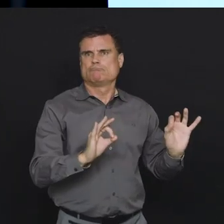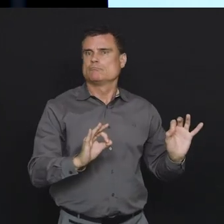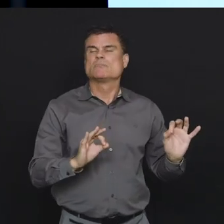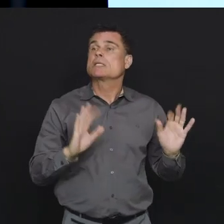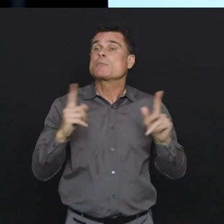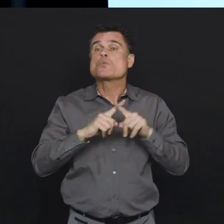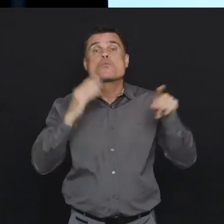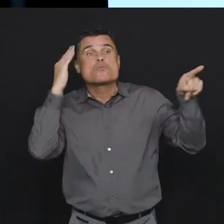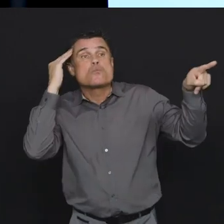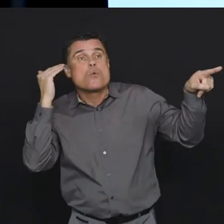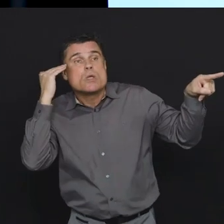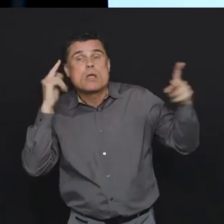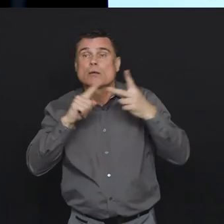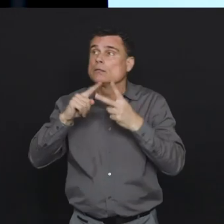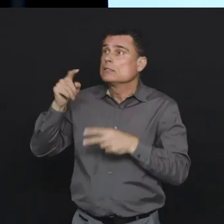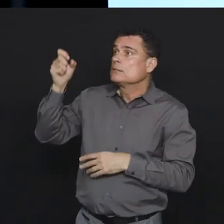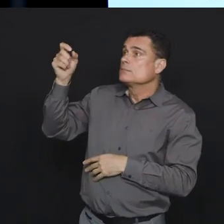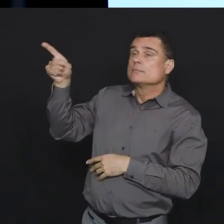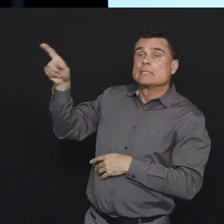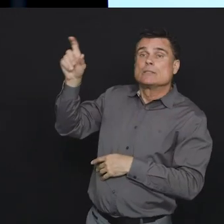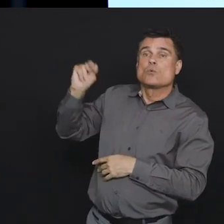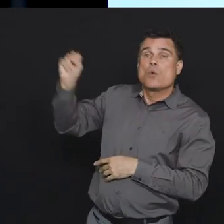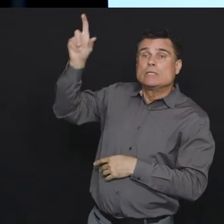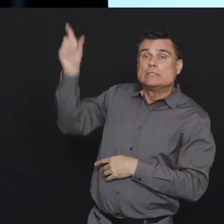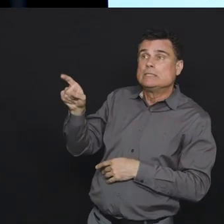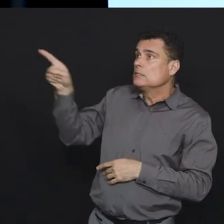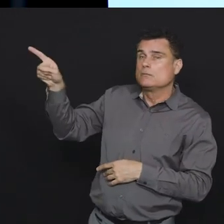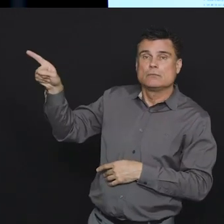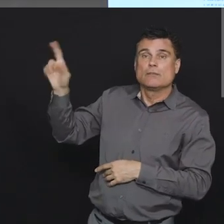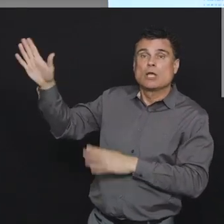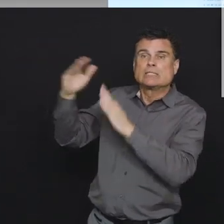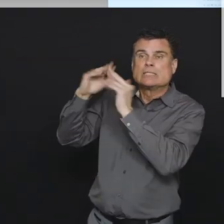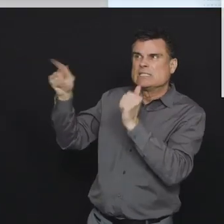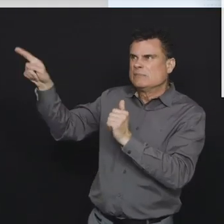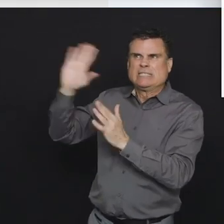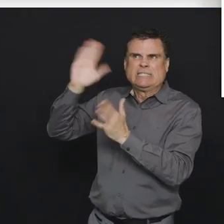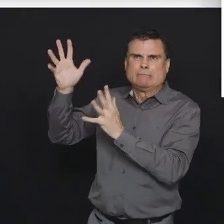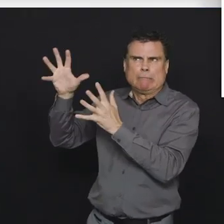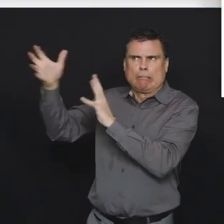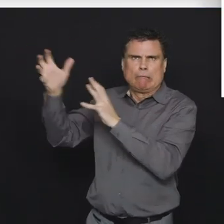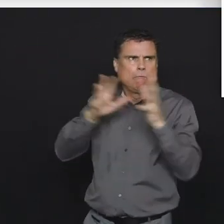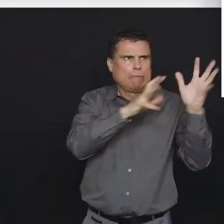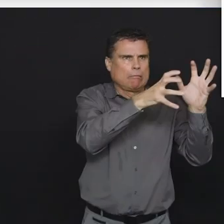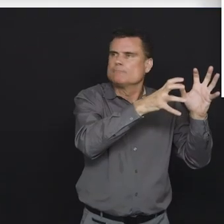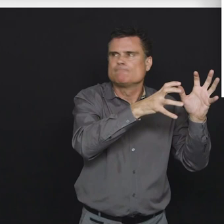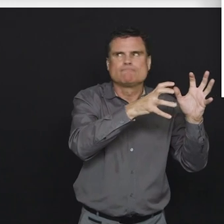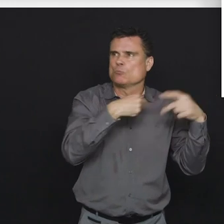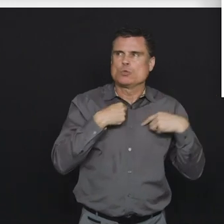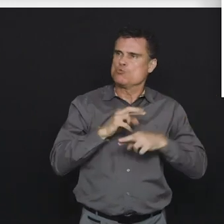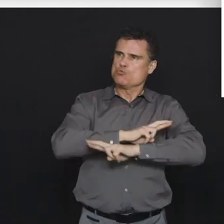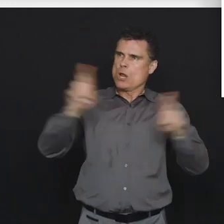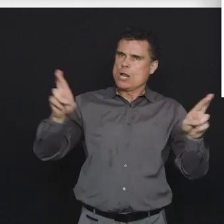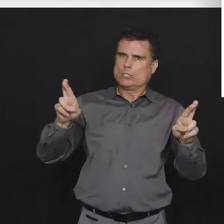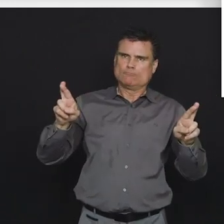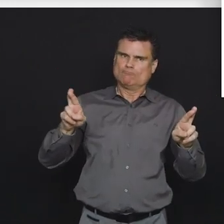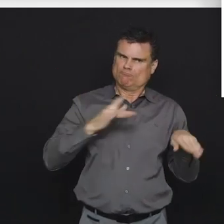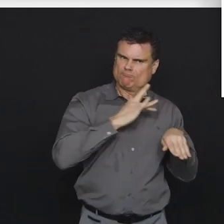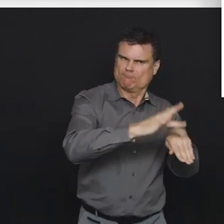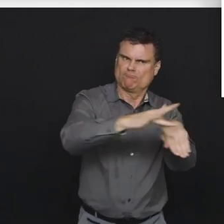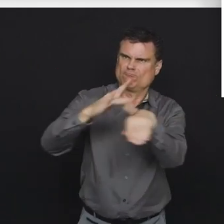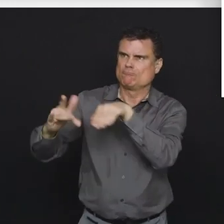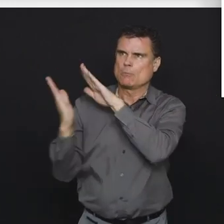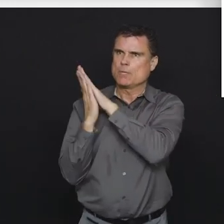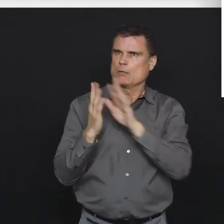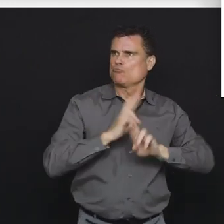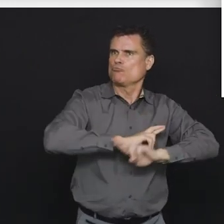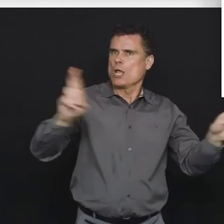significant challenges when you get a Northern Italy-type situation. Again, in the second group, the acute care, acute inpatient